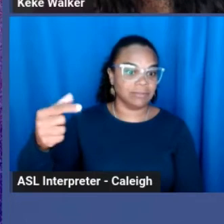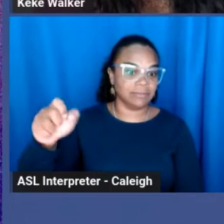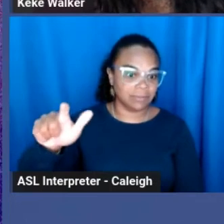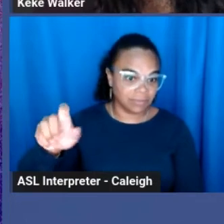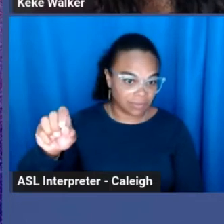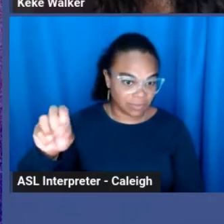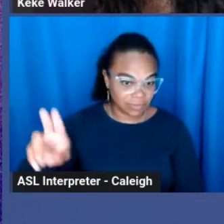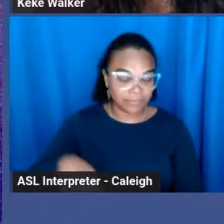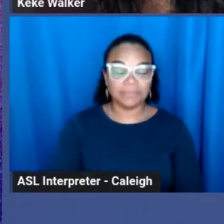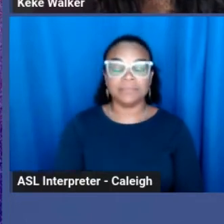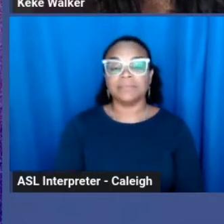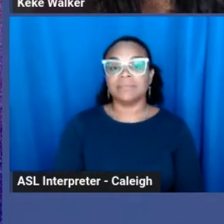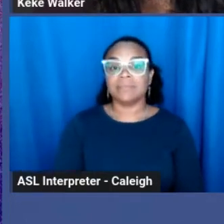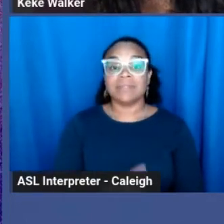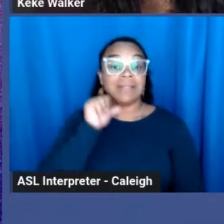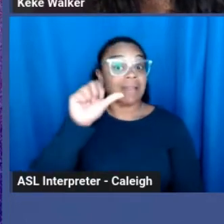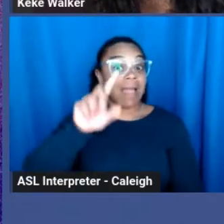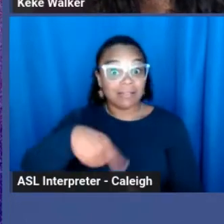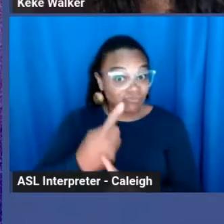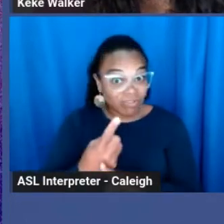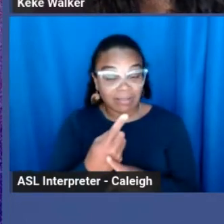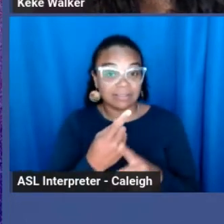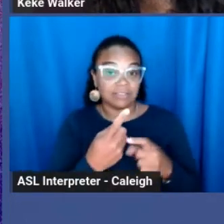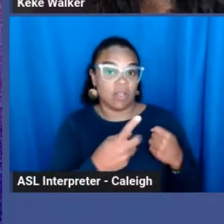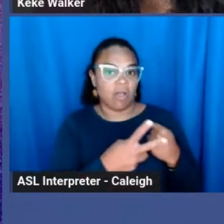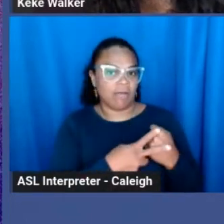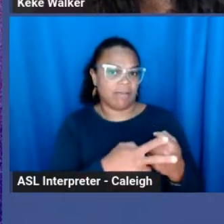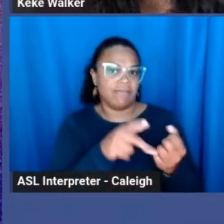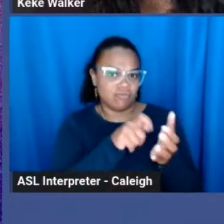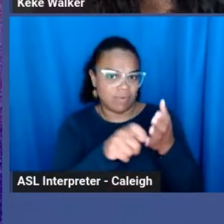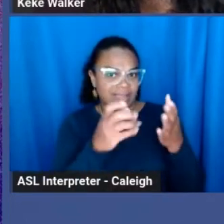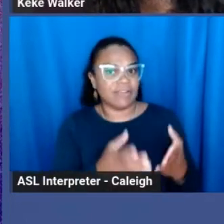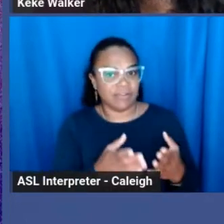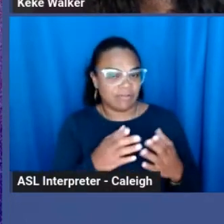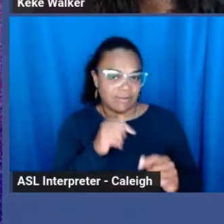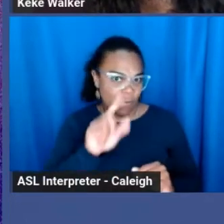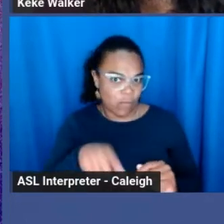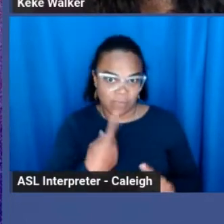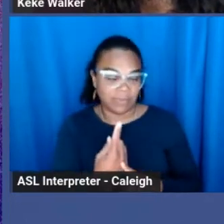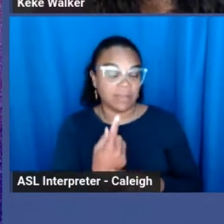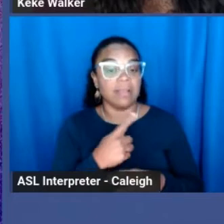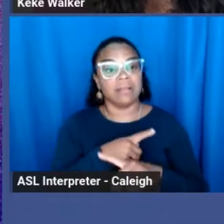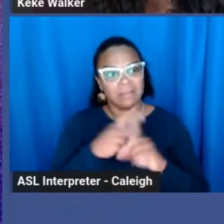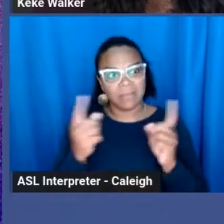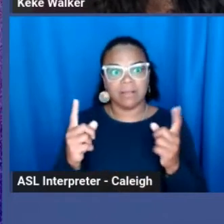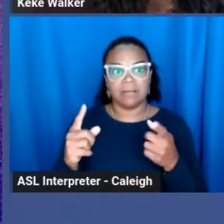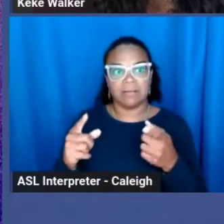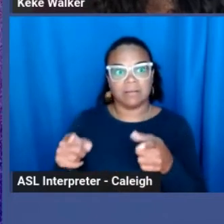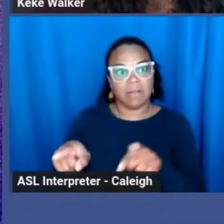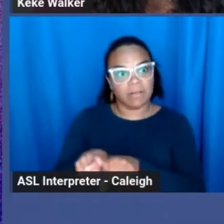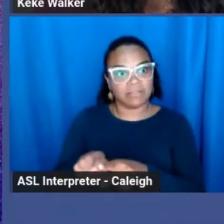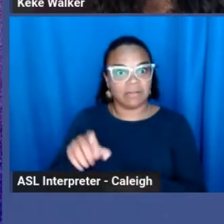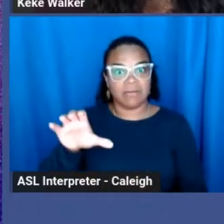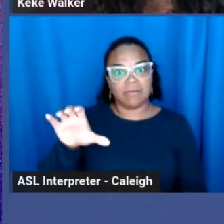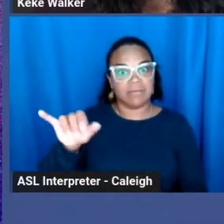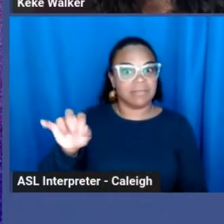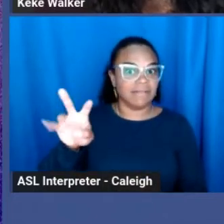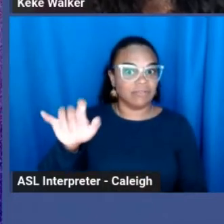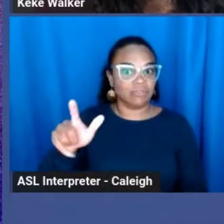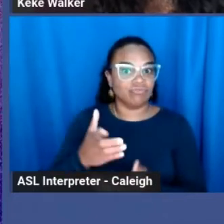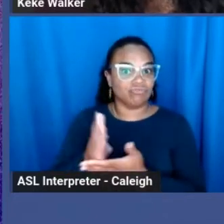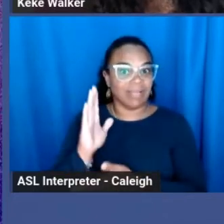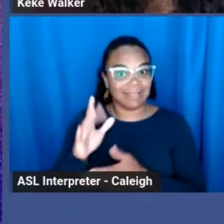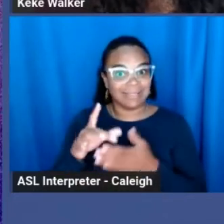not just an archival writer, but as a civil rights leader and